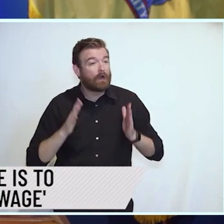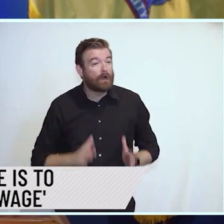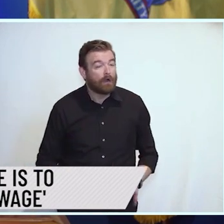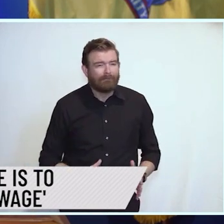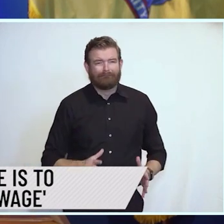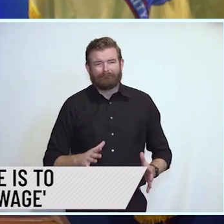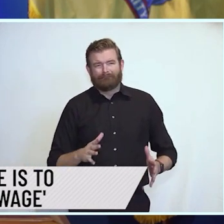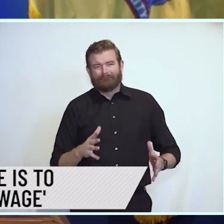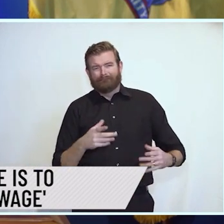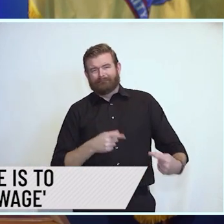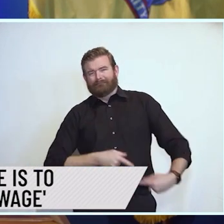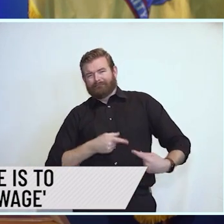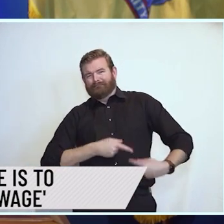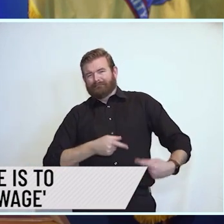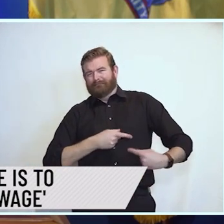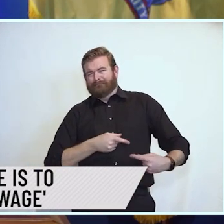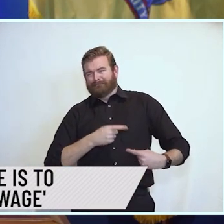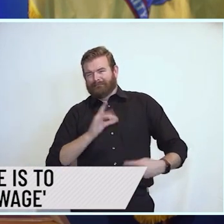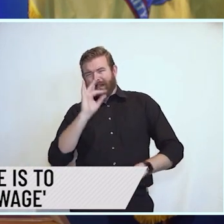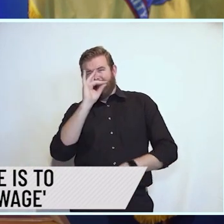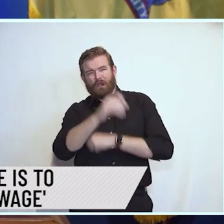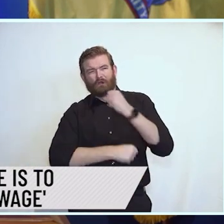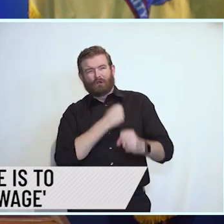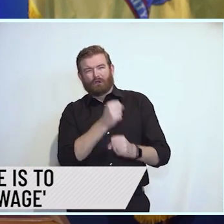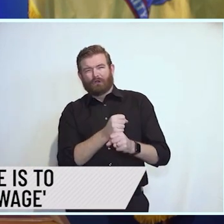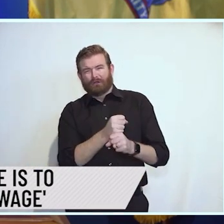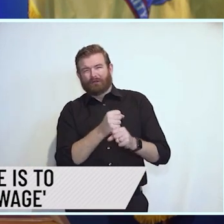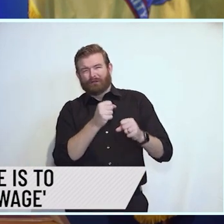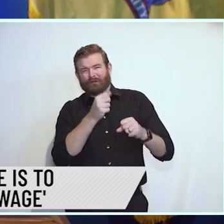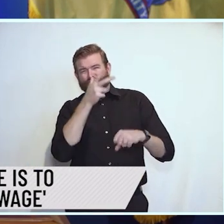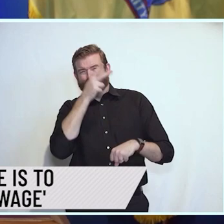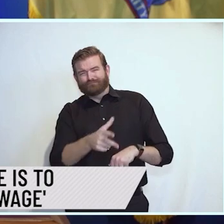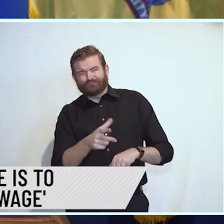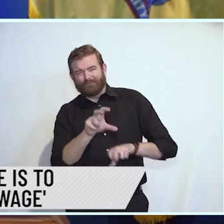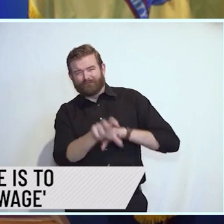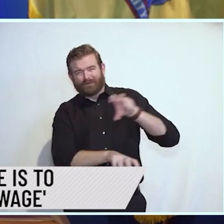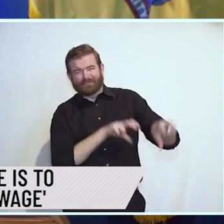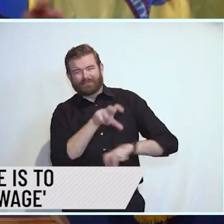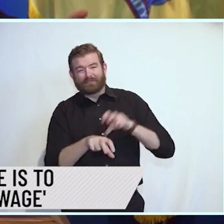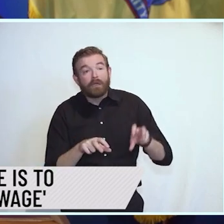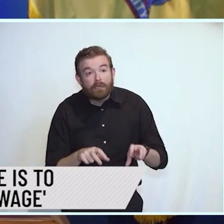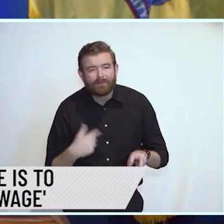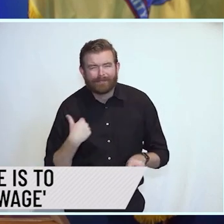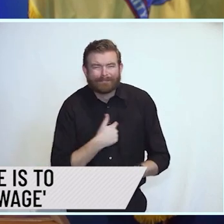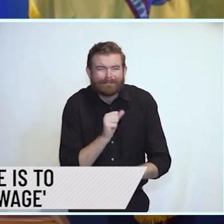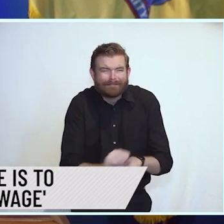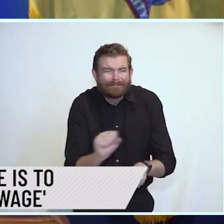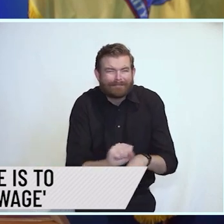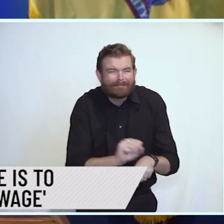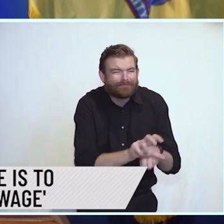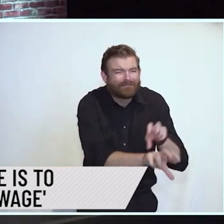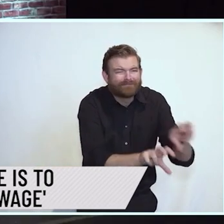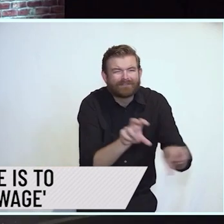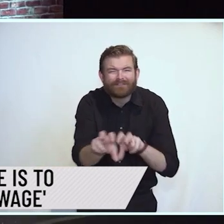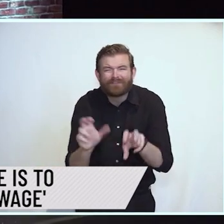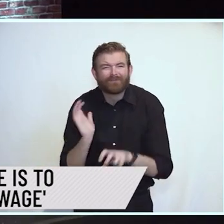work investing in our communities by investing in our public schools from pre-K all the way through to graduation.